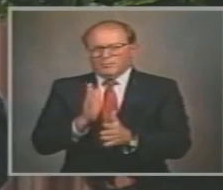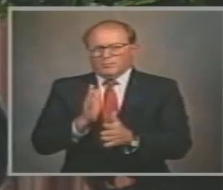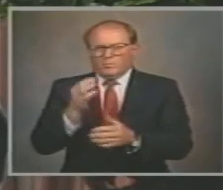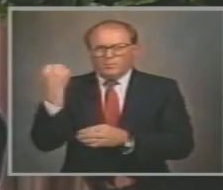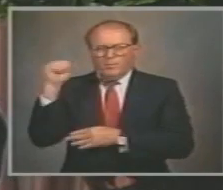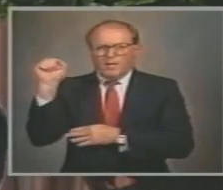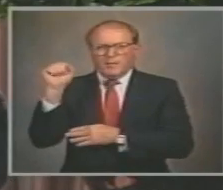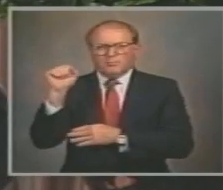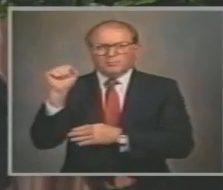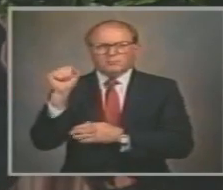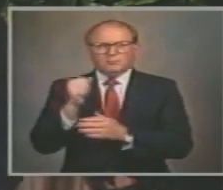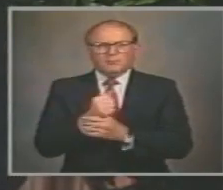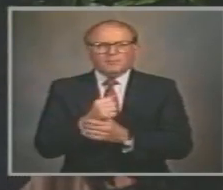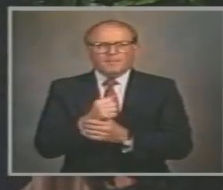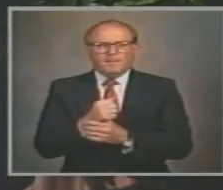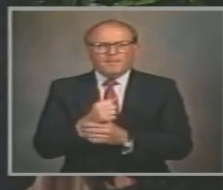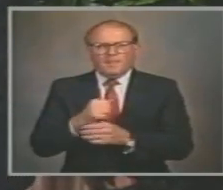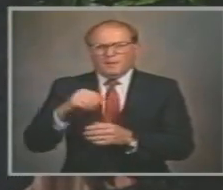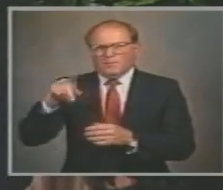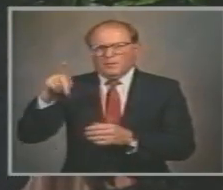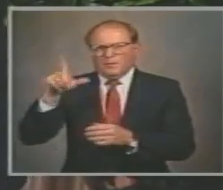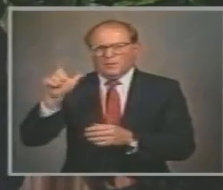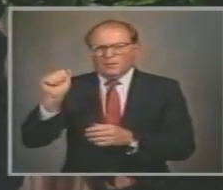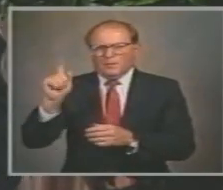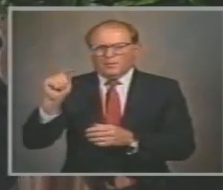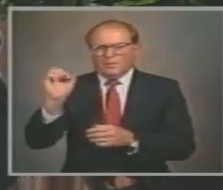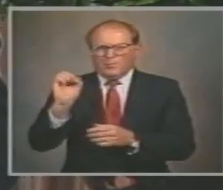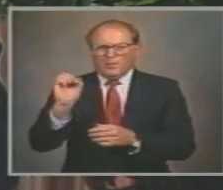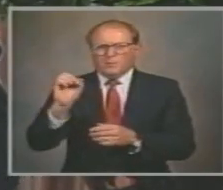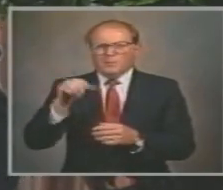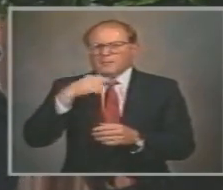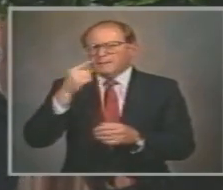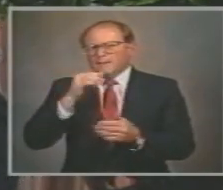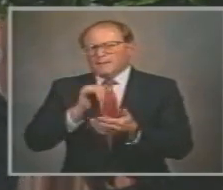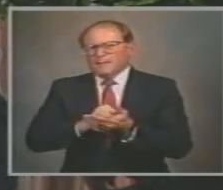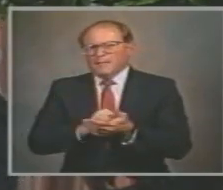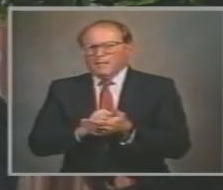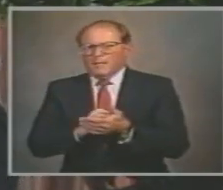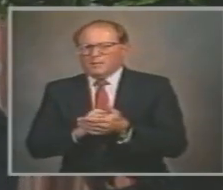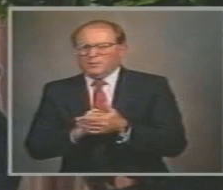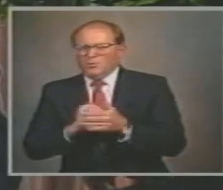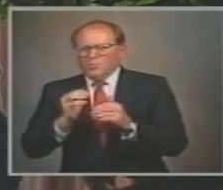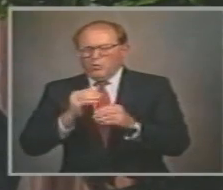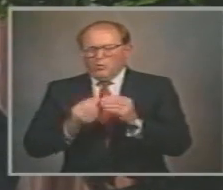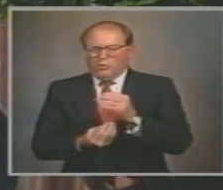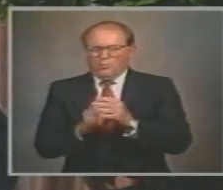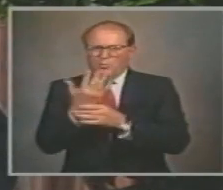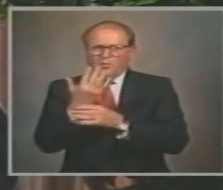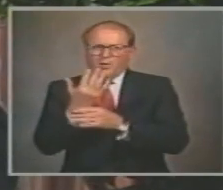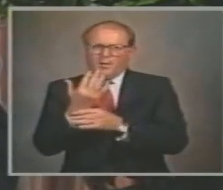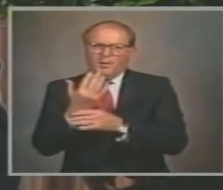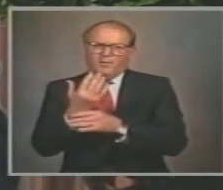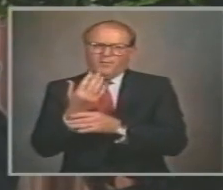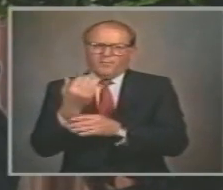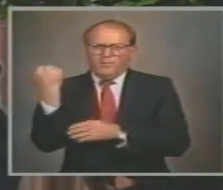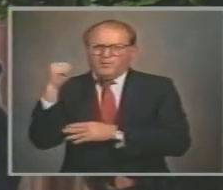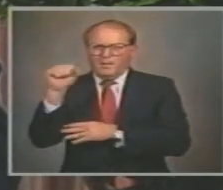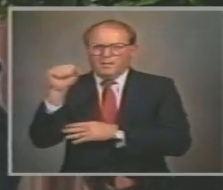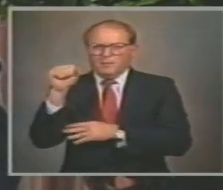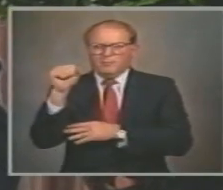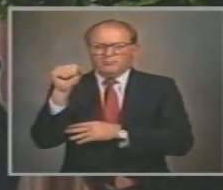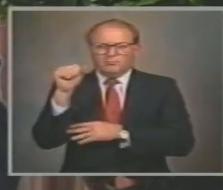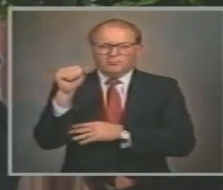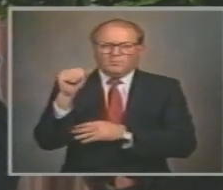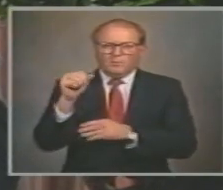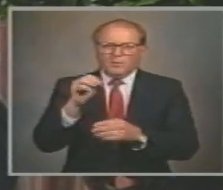Plato warned that An excess of liberty Would lead to tyranny I don't have to tell you You must know it already